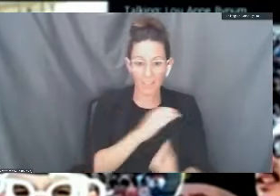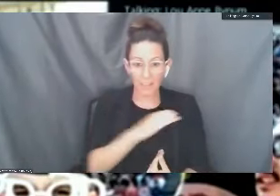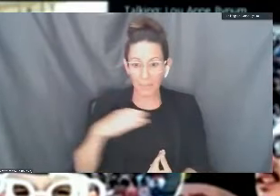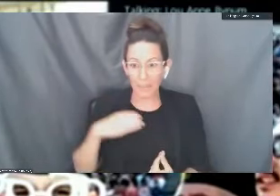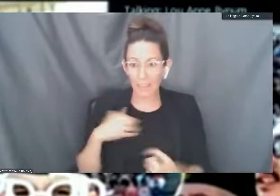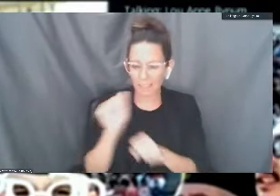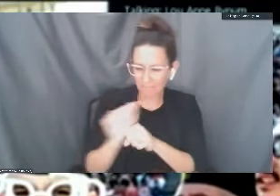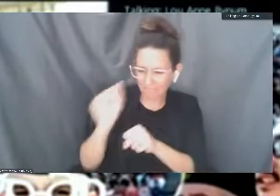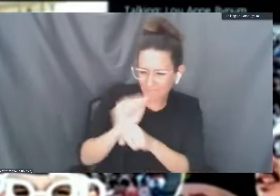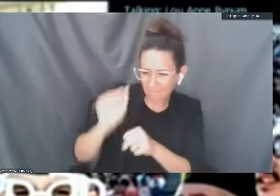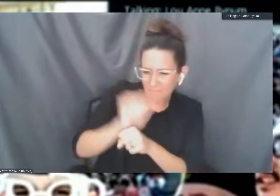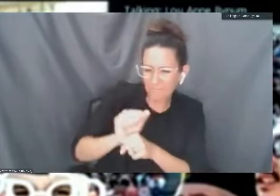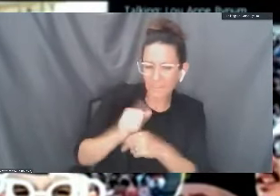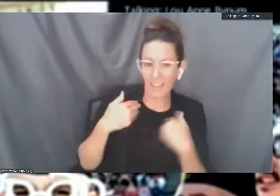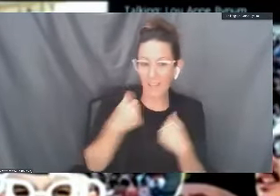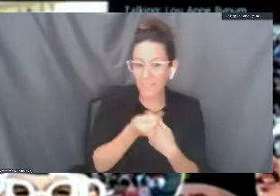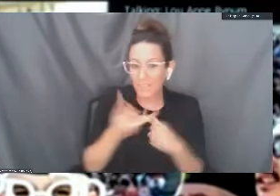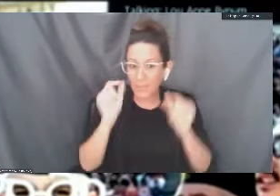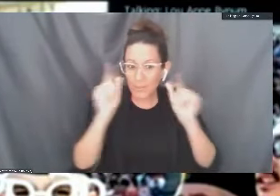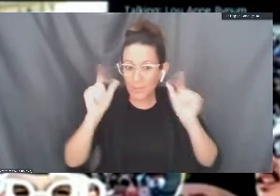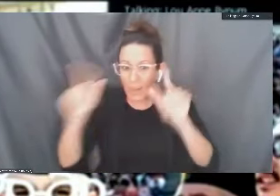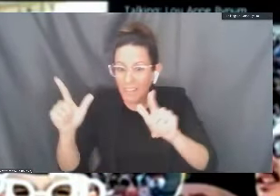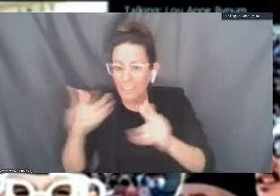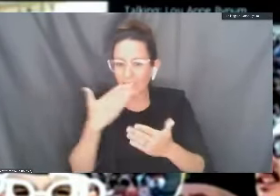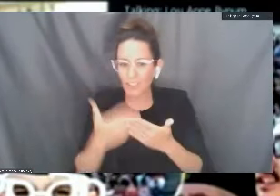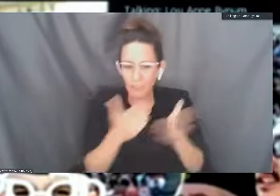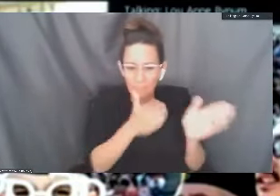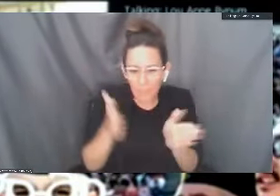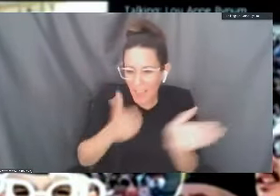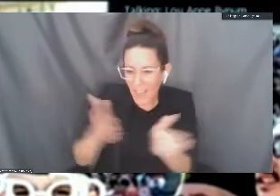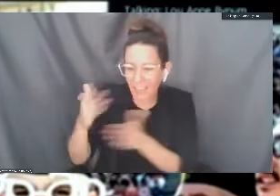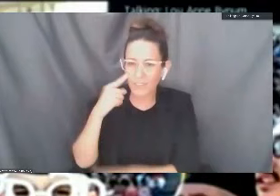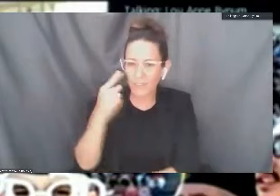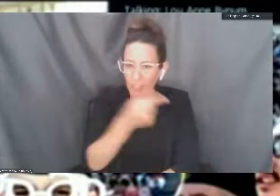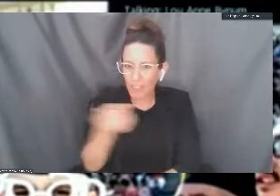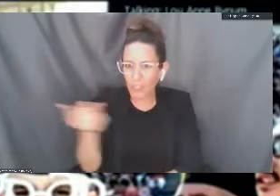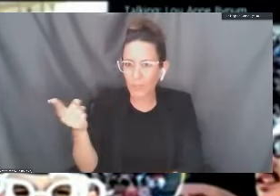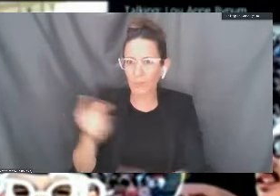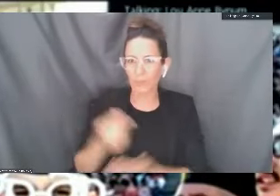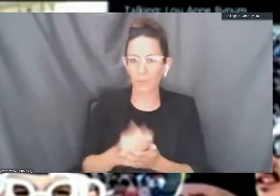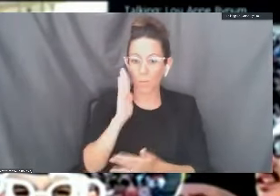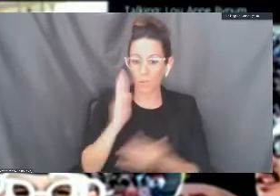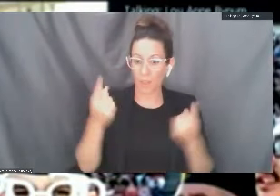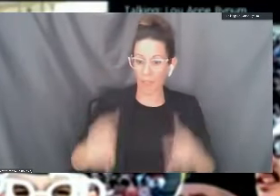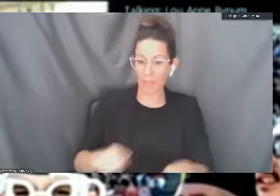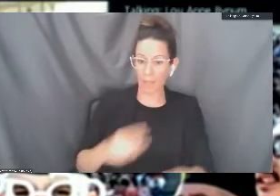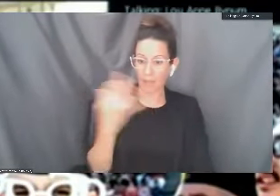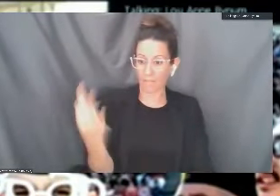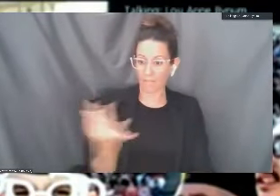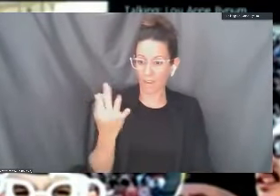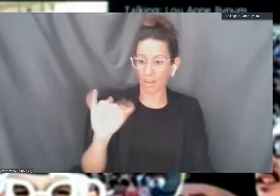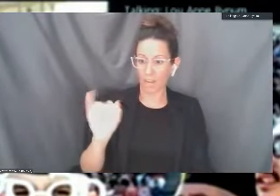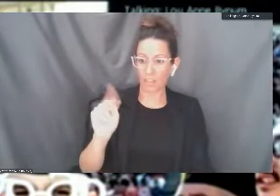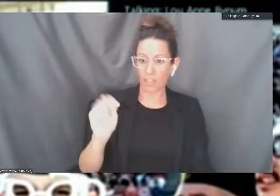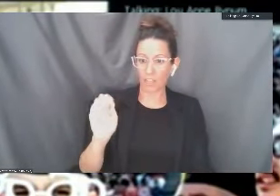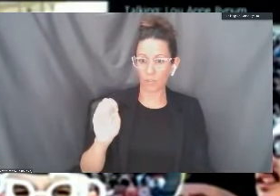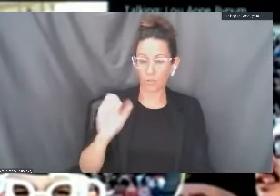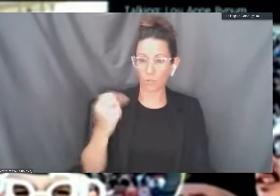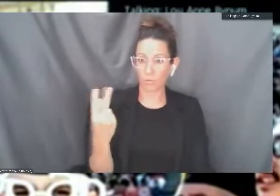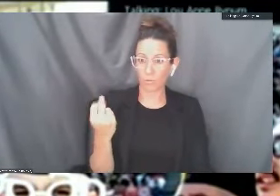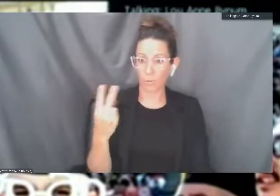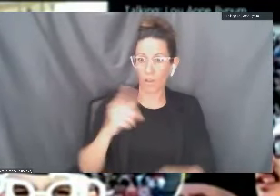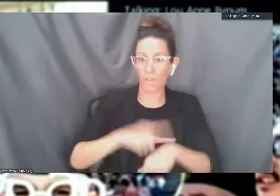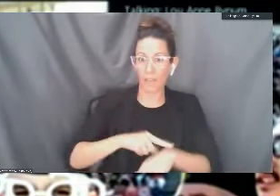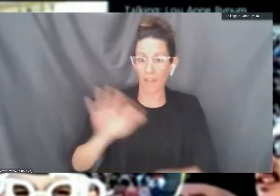college. We have some surprises and some good planning going on. It'll take place Friday, June 12th at five o'clock